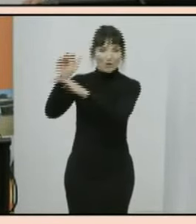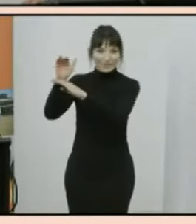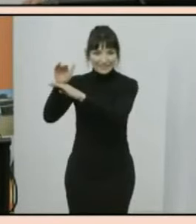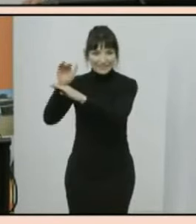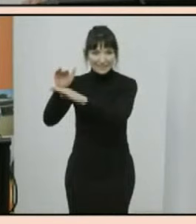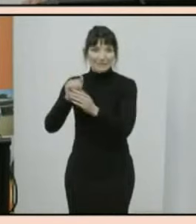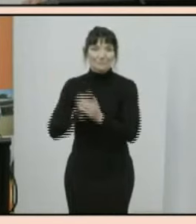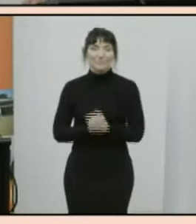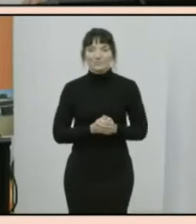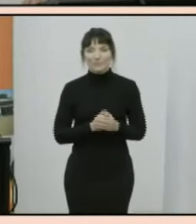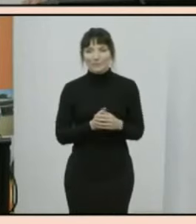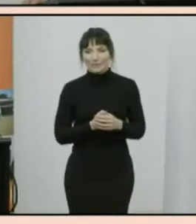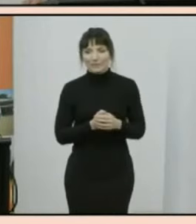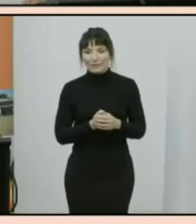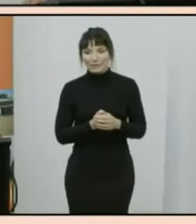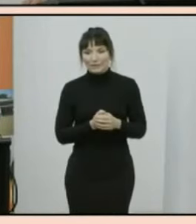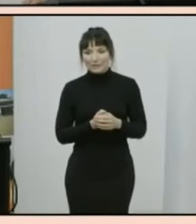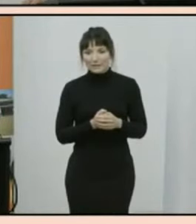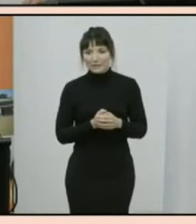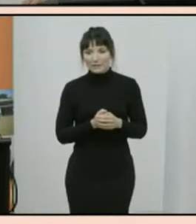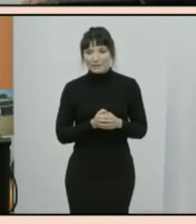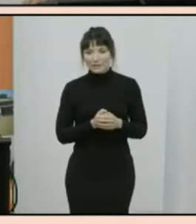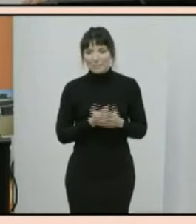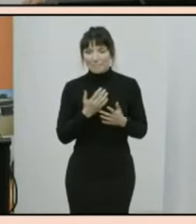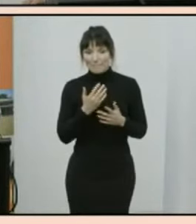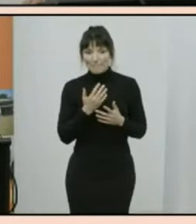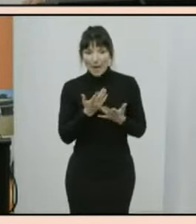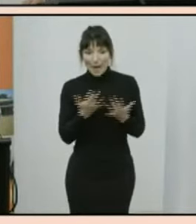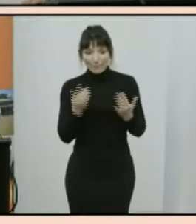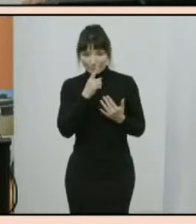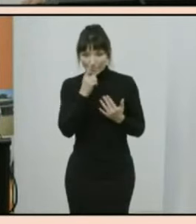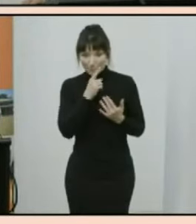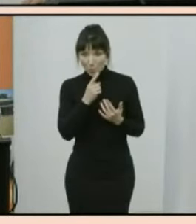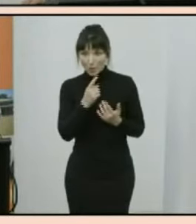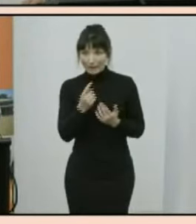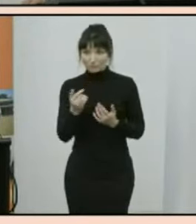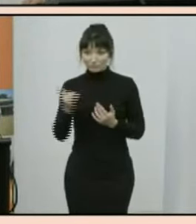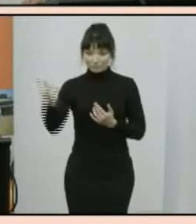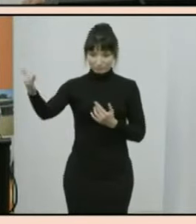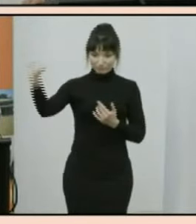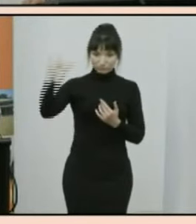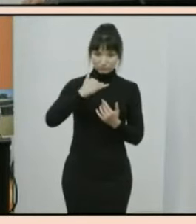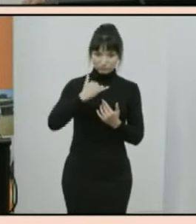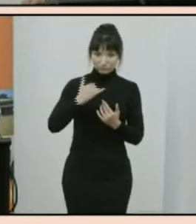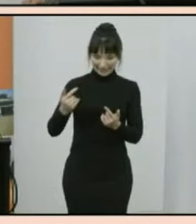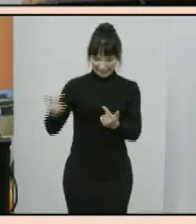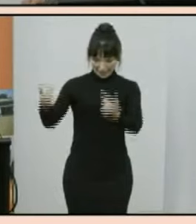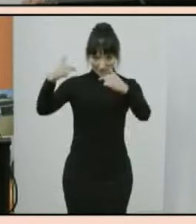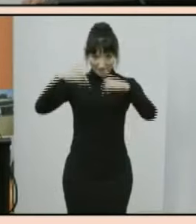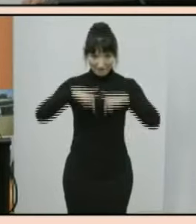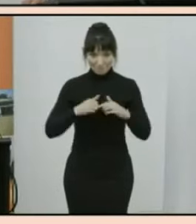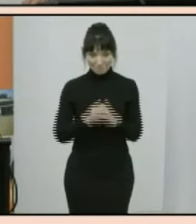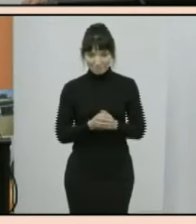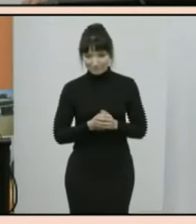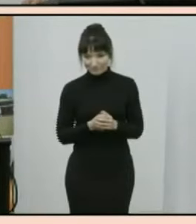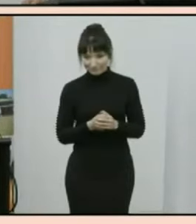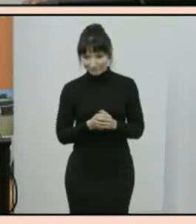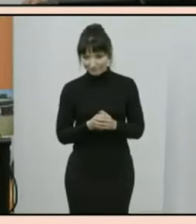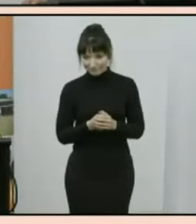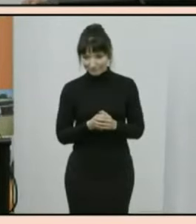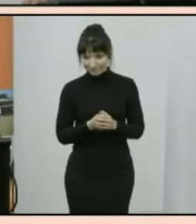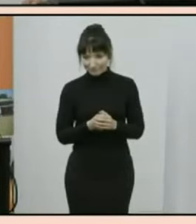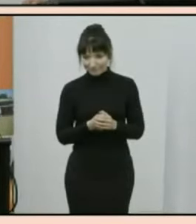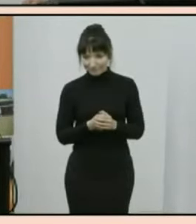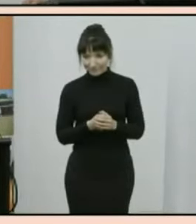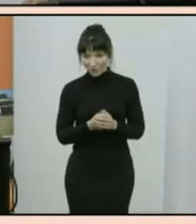australia in terms of people moving in the other direction that is into australia these